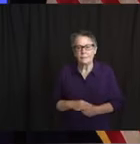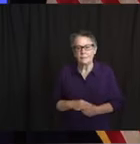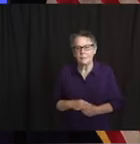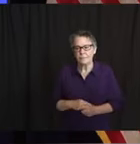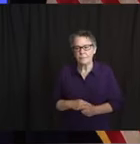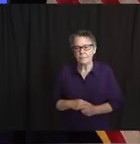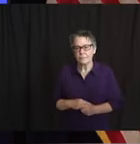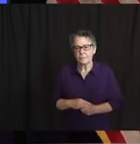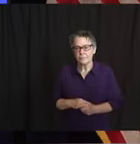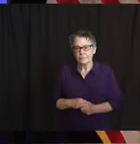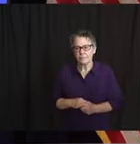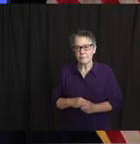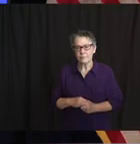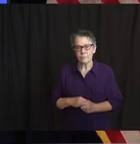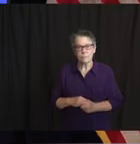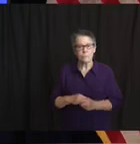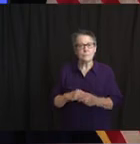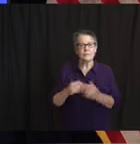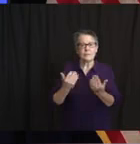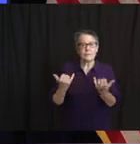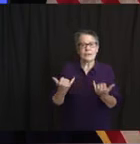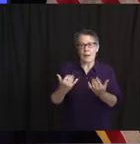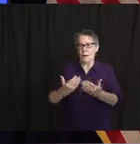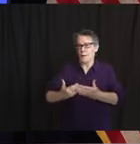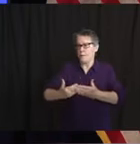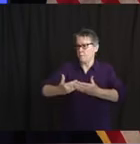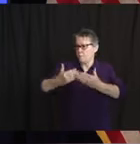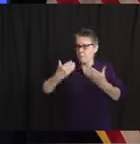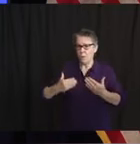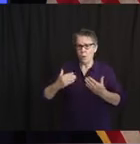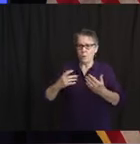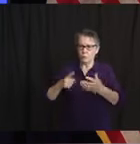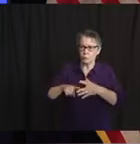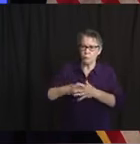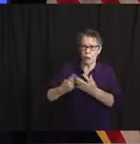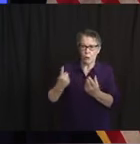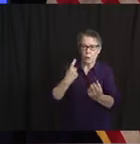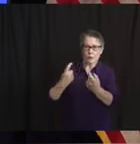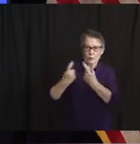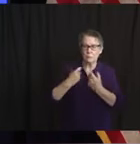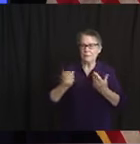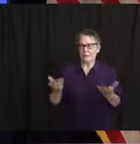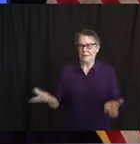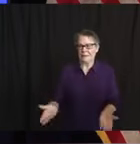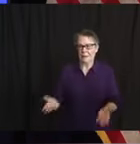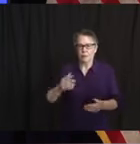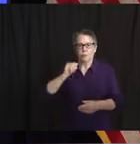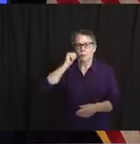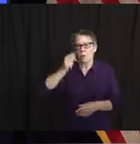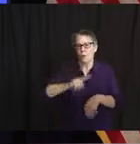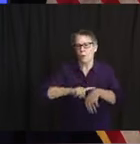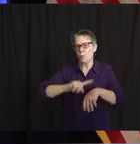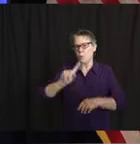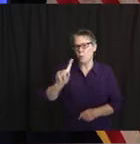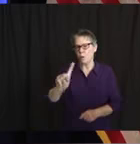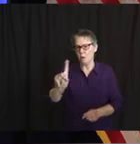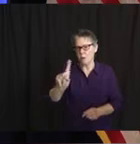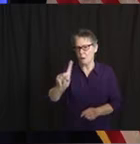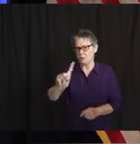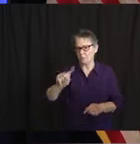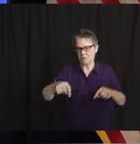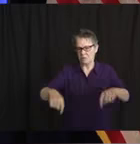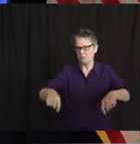VTC. But at the moment there is not one, so we'll be together at 1. And we're going to move Friday up